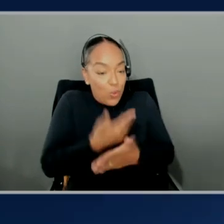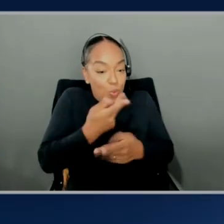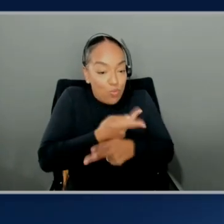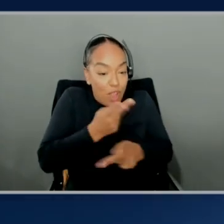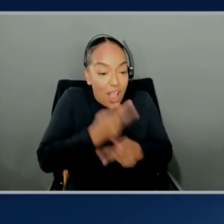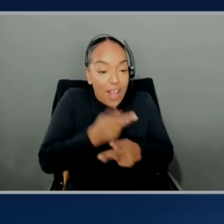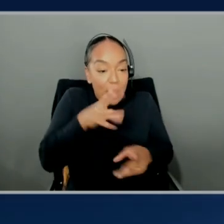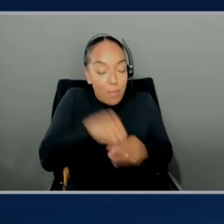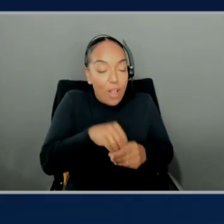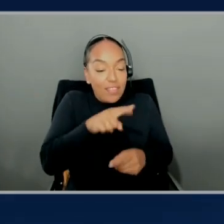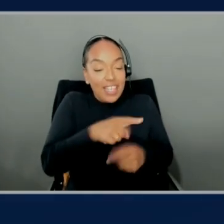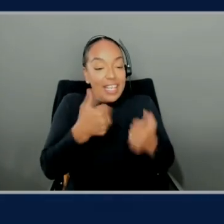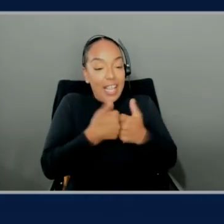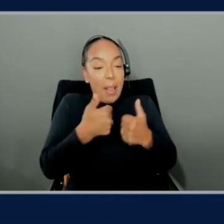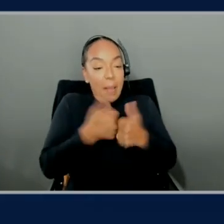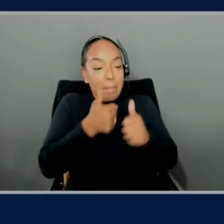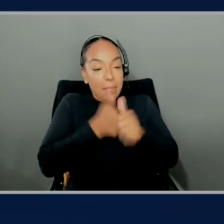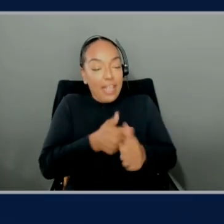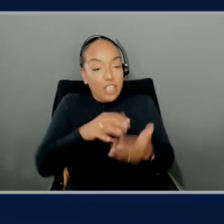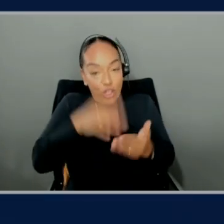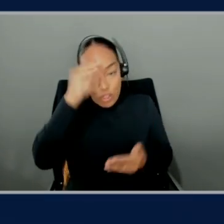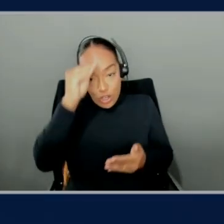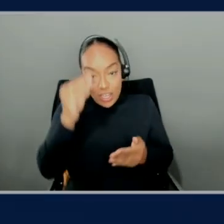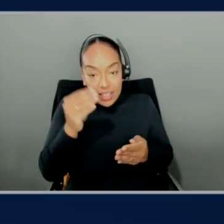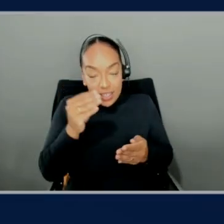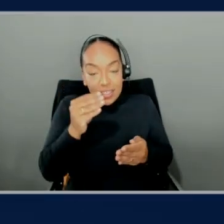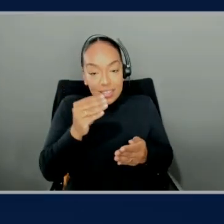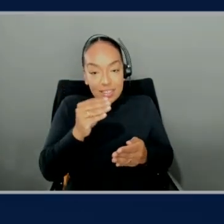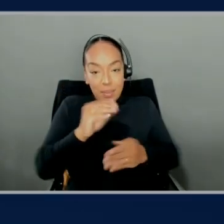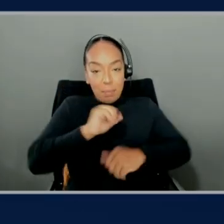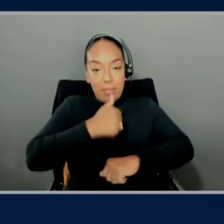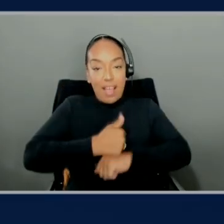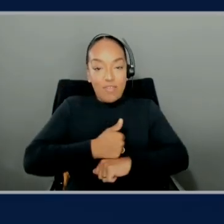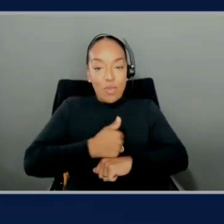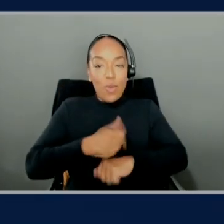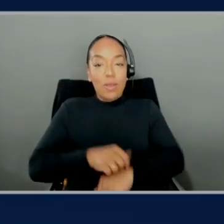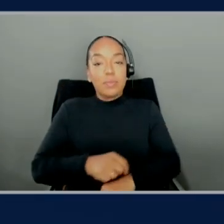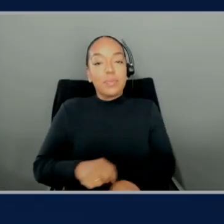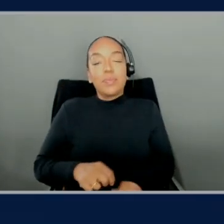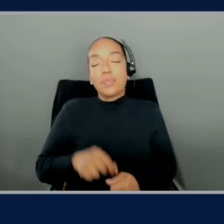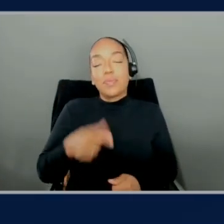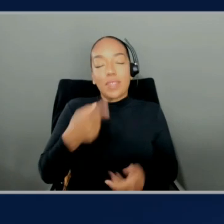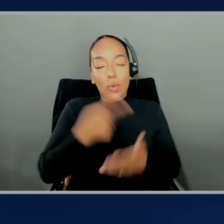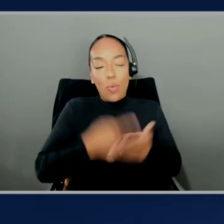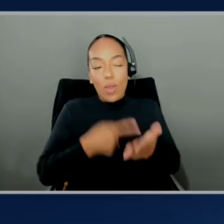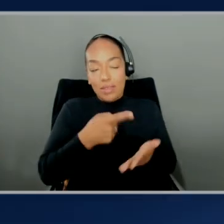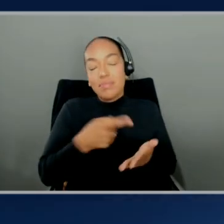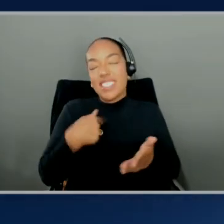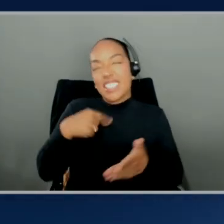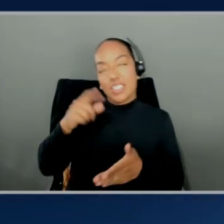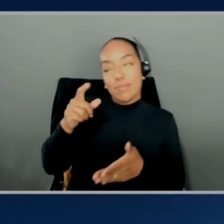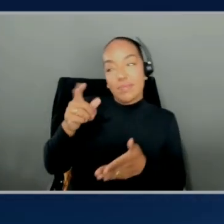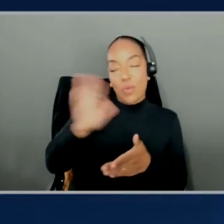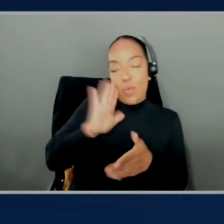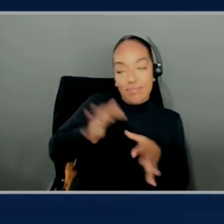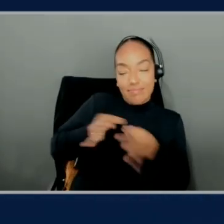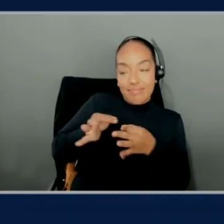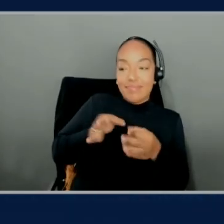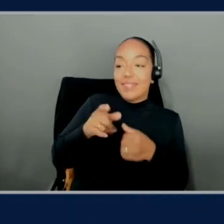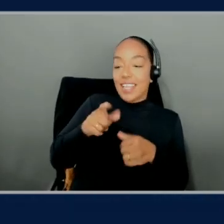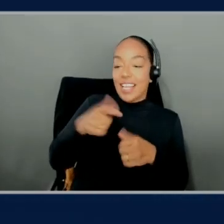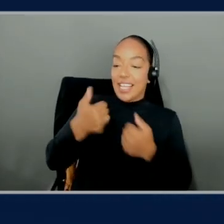platform. But first, what is game-based learning? What is all that thing? Should we talk about that real quick? I suppose we probably should before we go into it. Game-based learning,